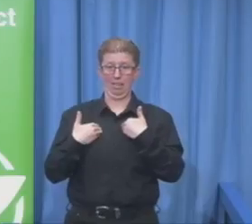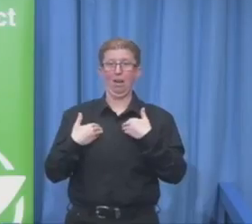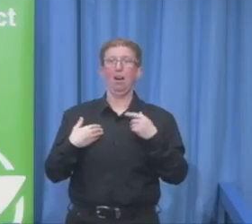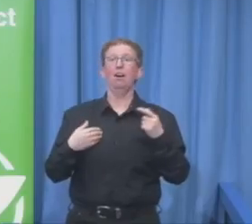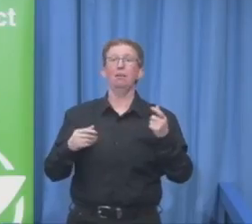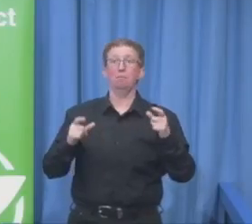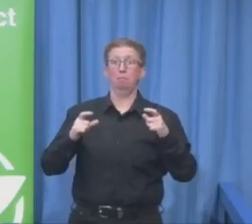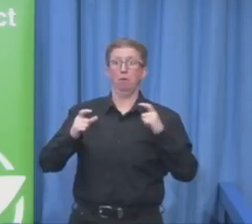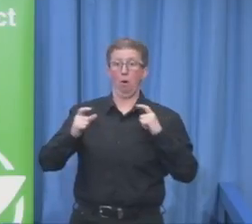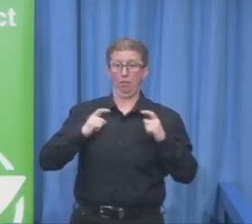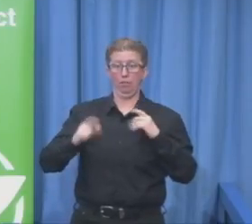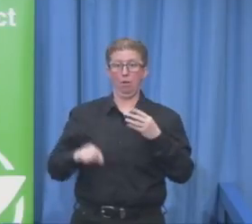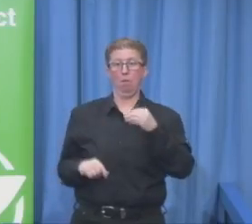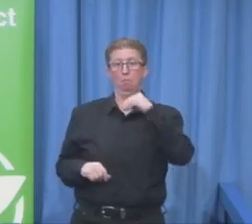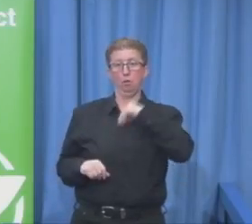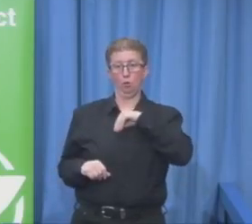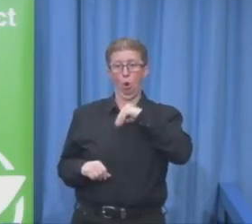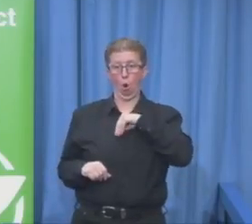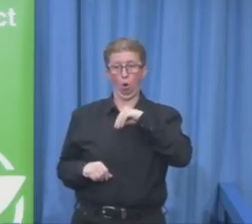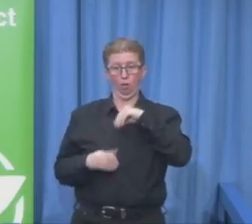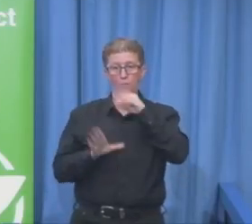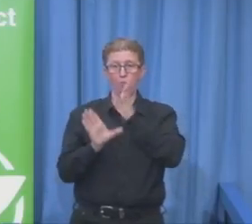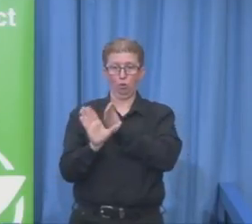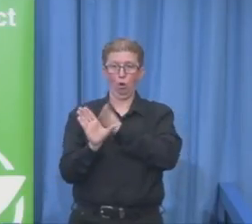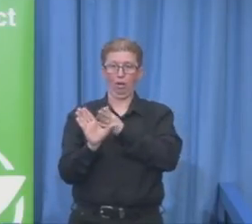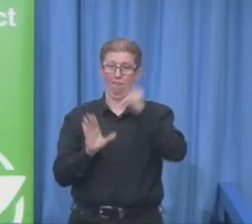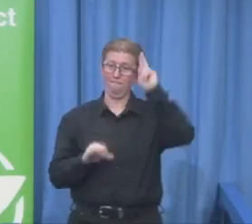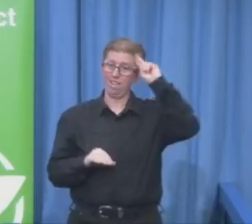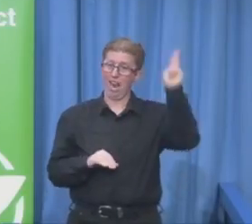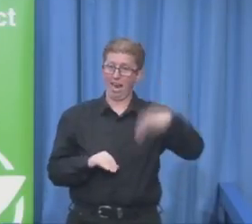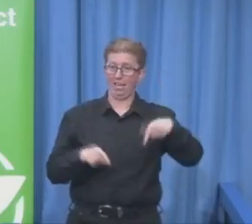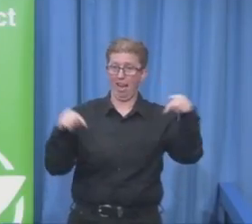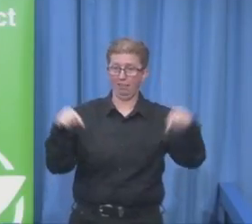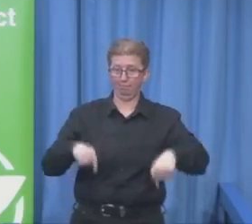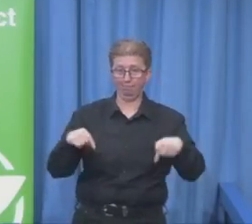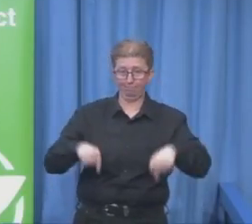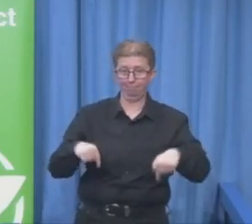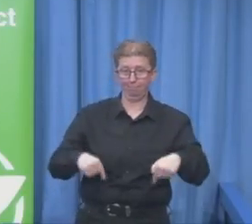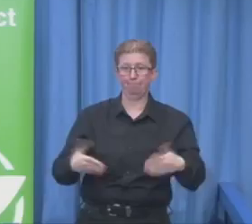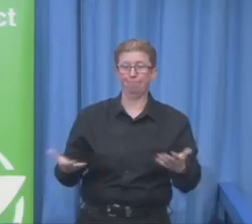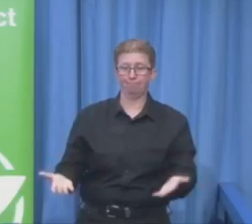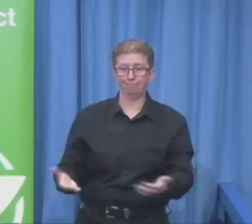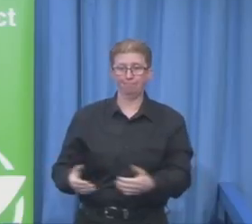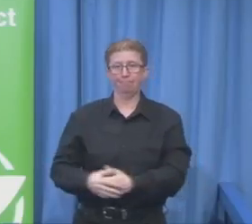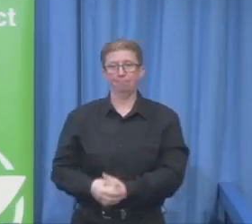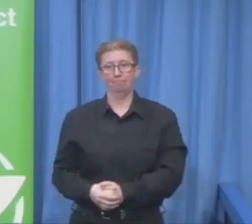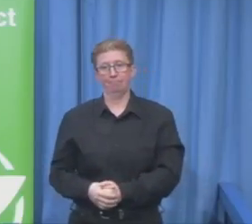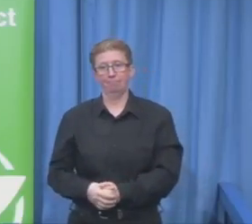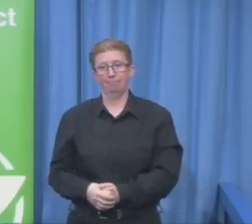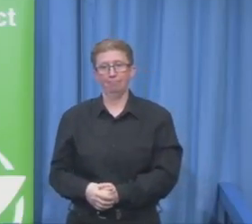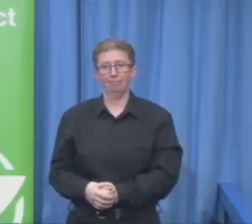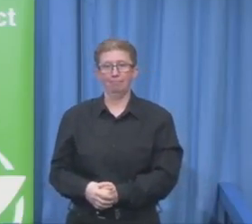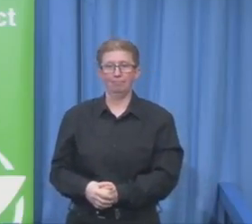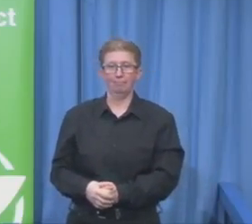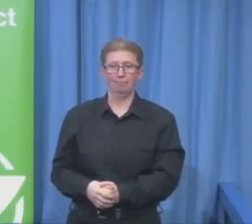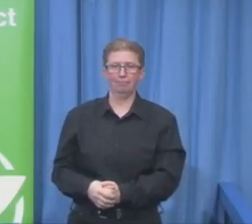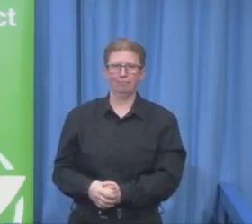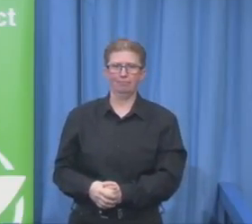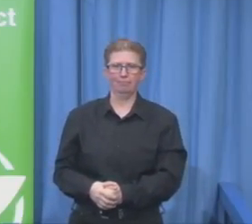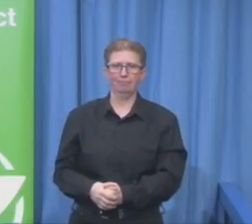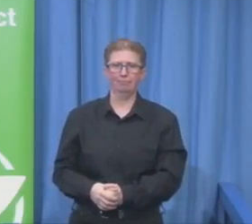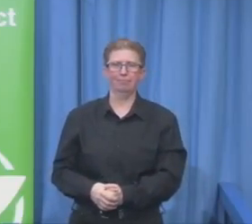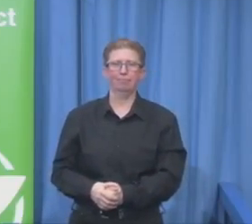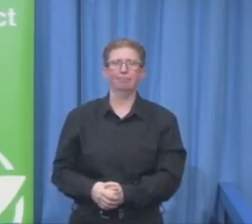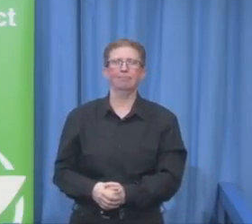the faculty of psychology at the University of Vienna. And on the other hand, I am also the president of